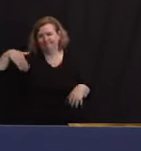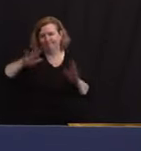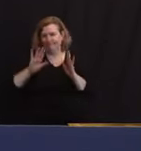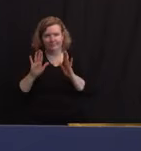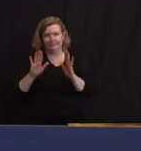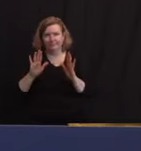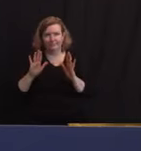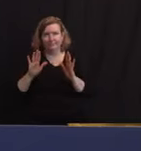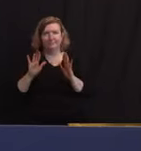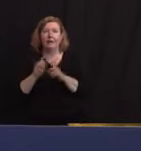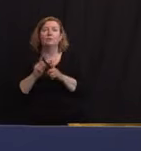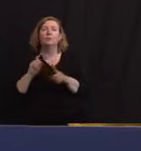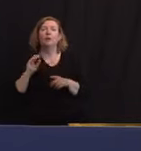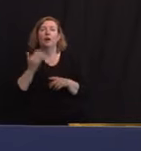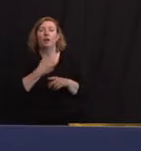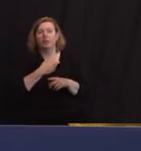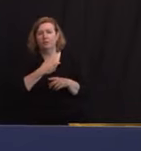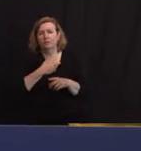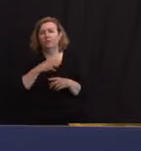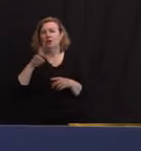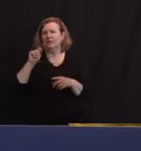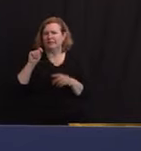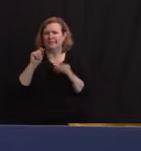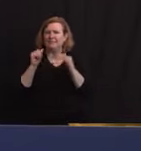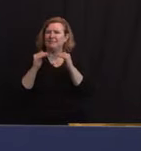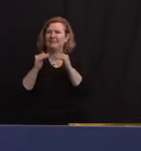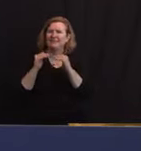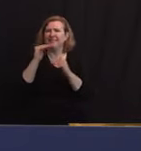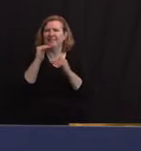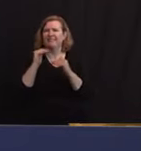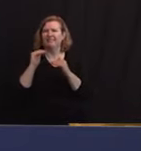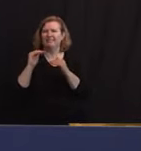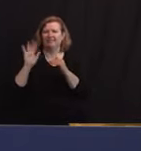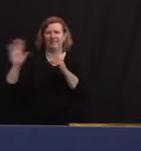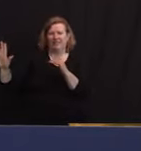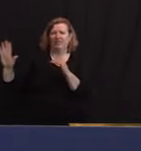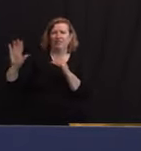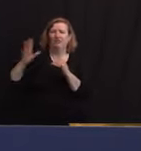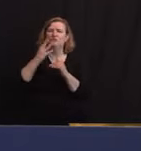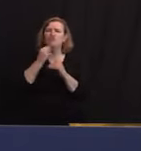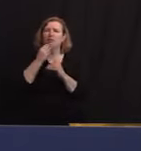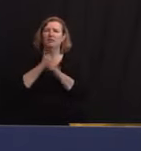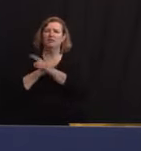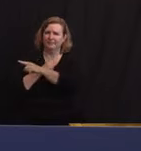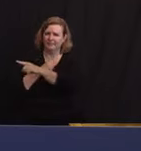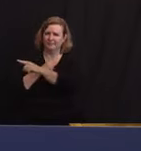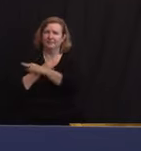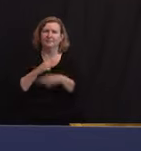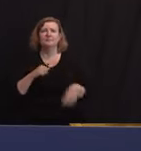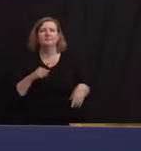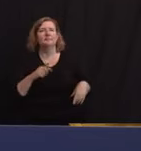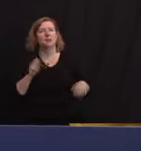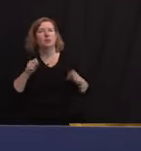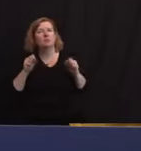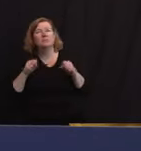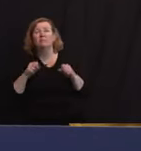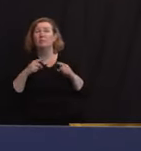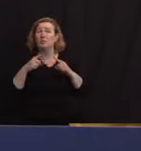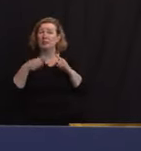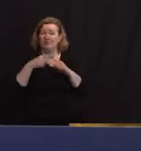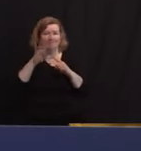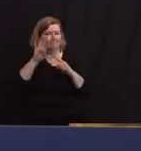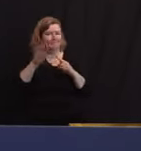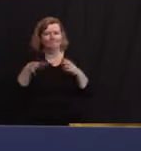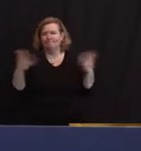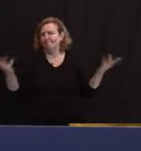of transmission that is much higher than in Israel right now, but I would hope we'd get there. I just can't tell you when. Surfaces, Tina, I'm going to